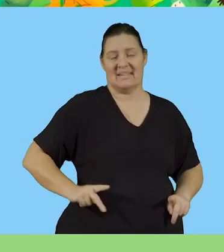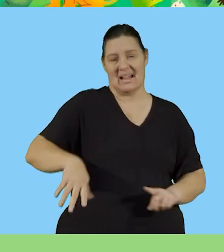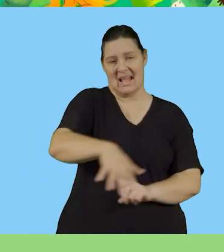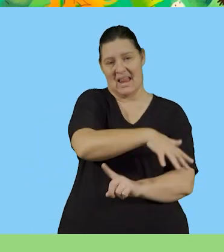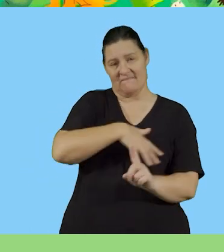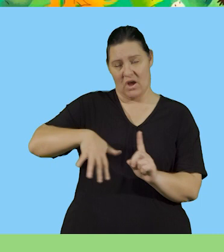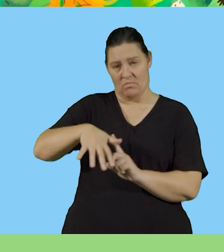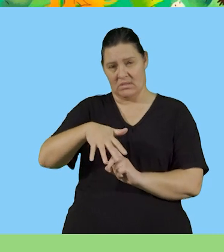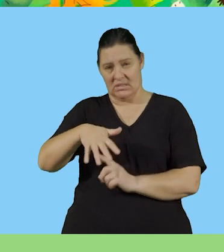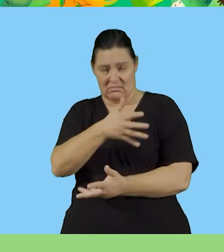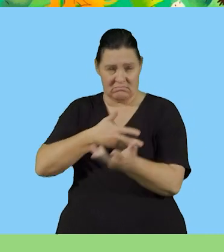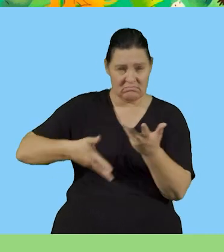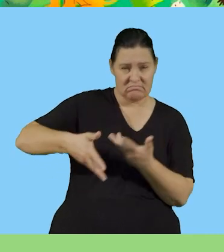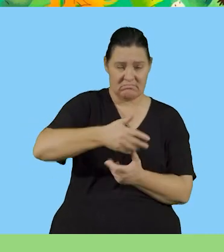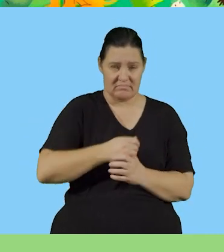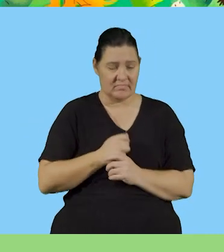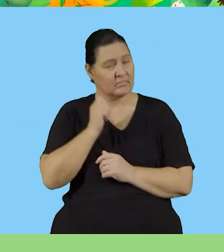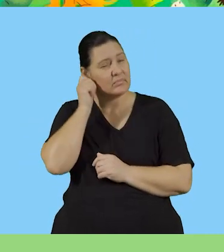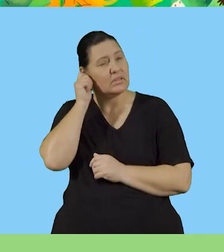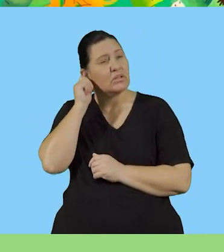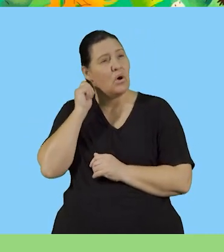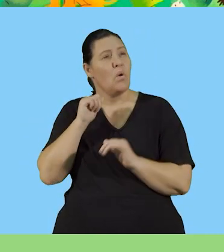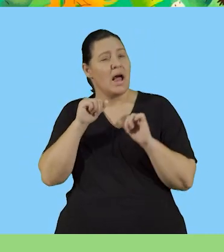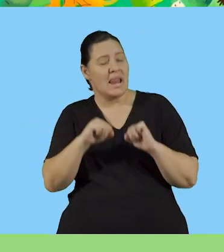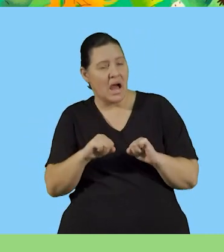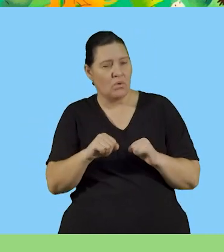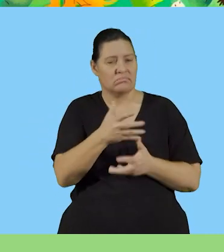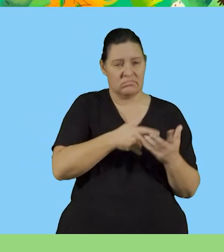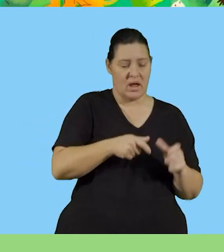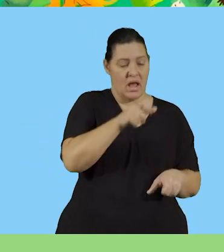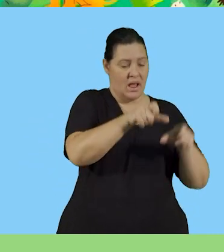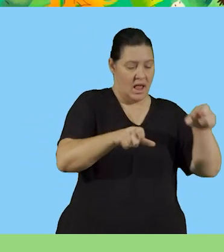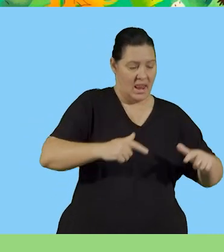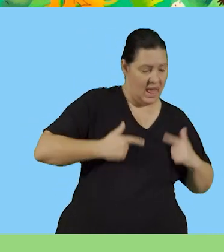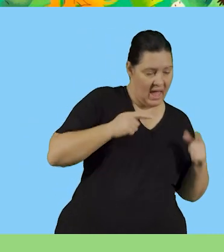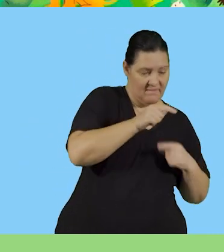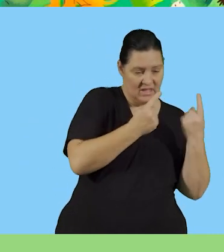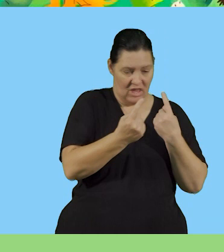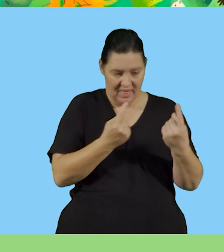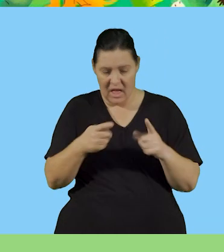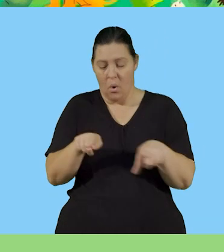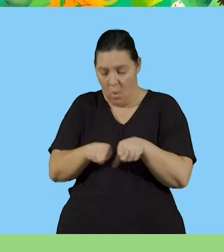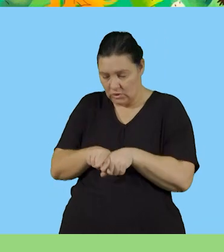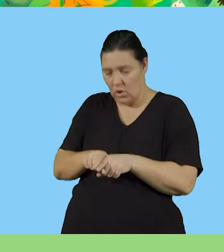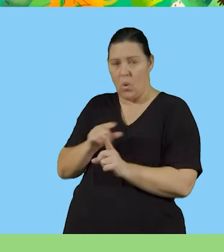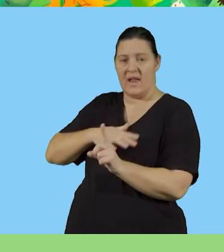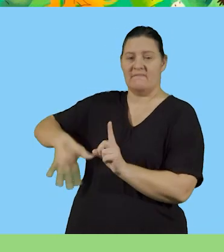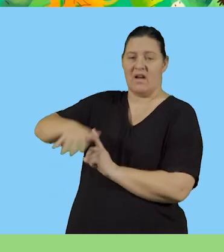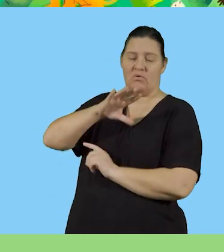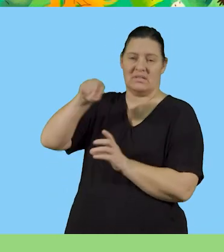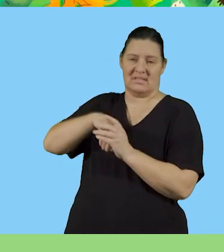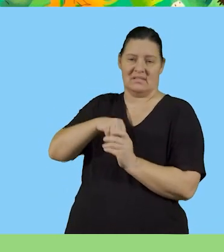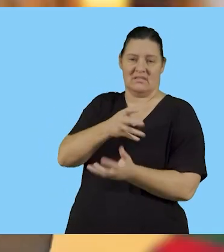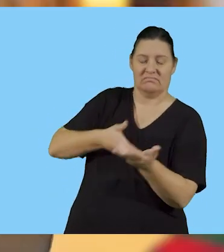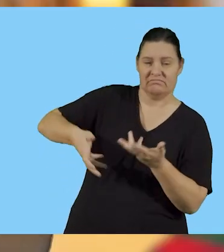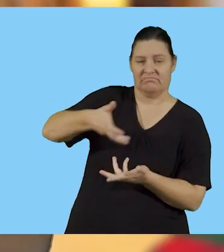physical environment as well. So it's an environment that allows interaction between living organisms amongst themselves